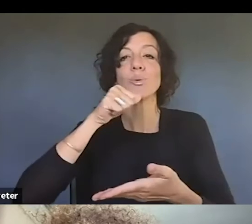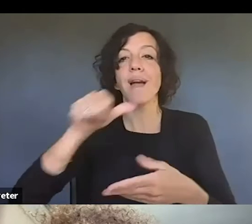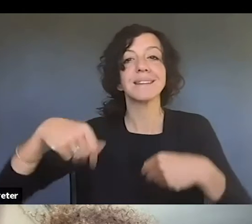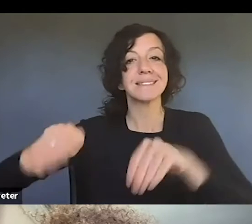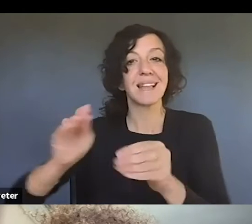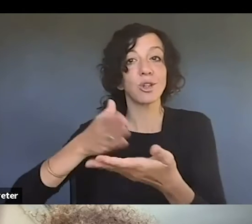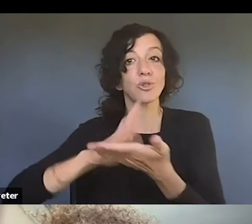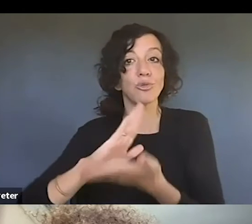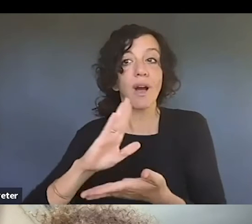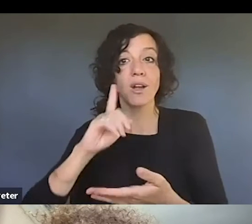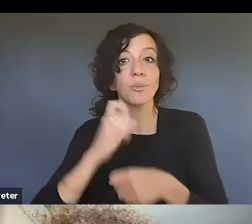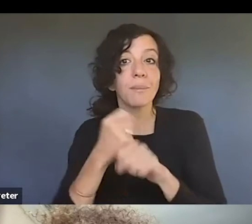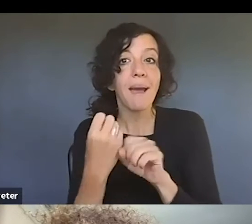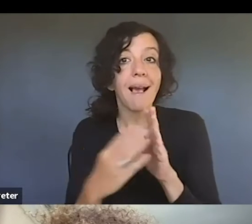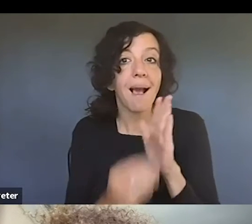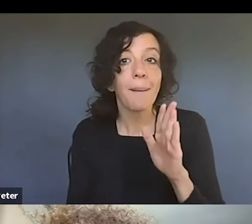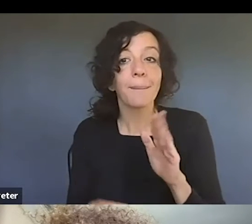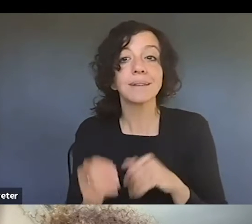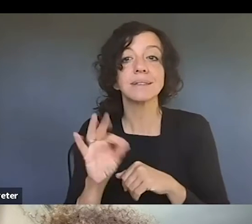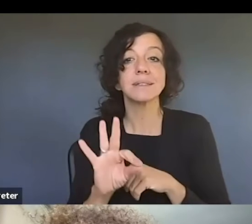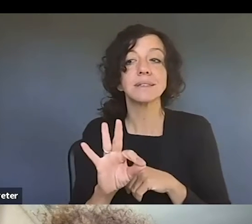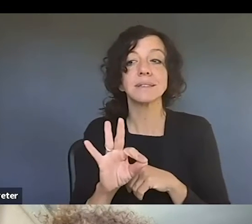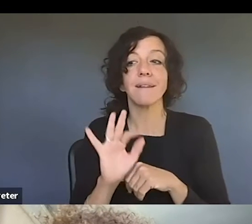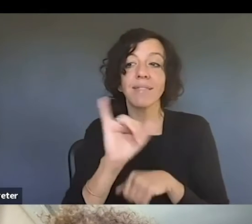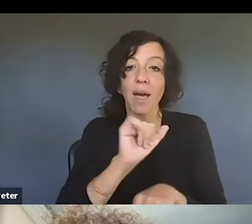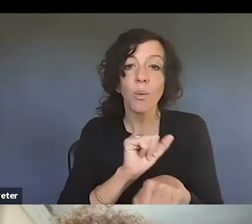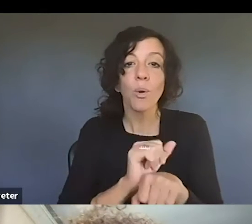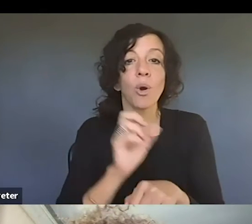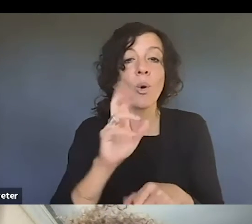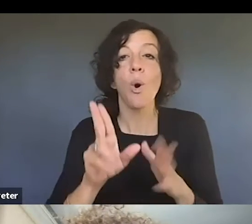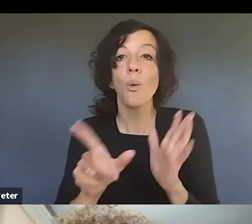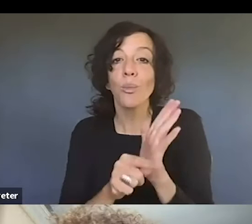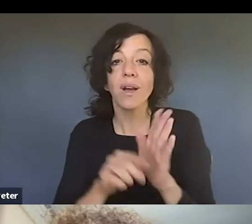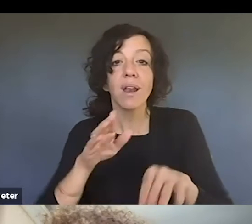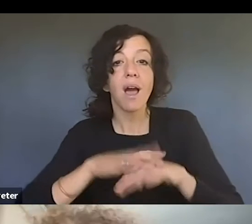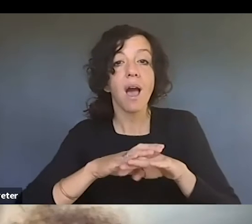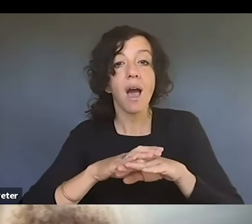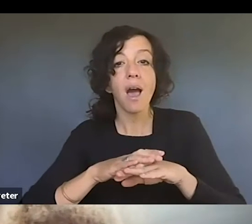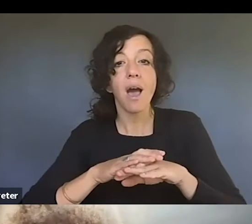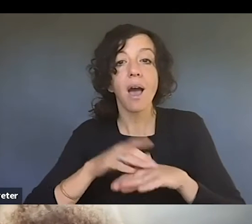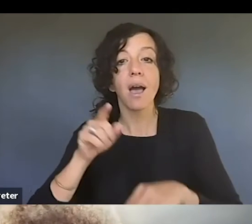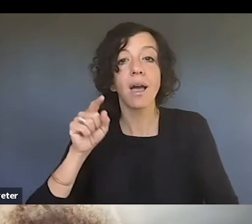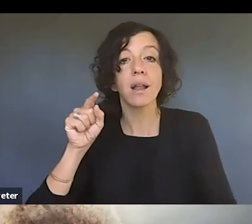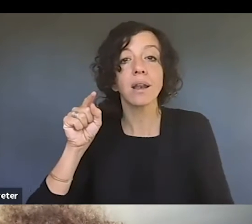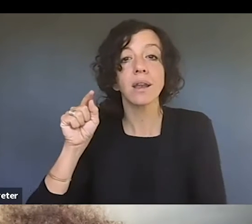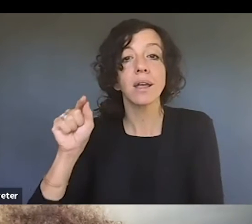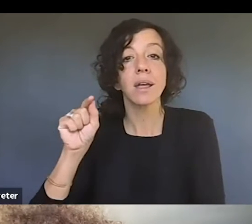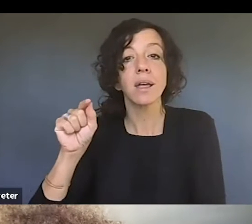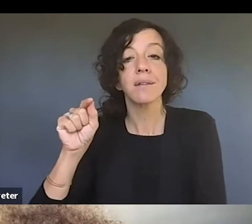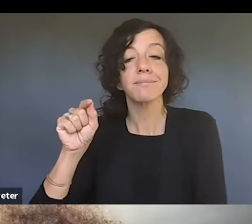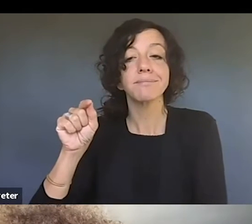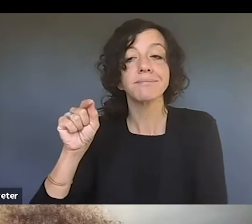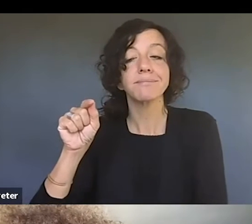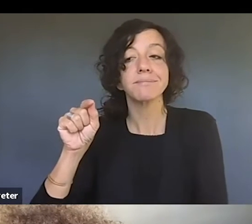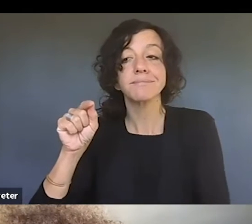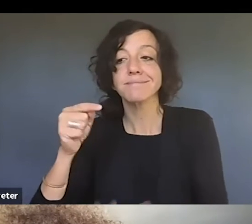of the work and print them up on t-shirts and on, uh, postcards and to sell them on the internet to